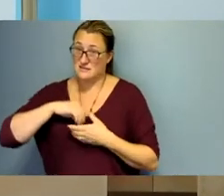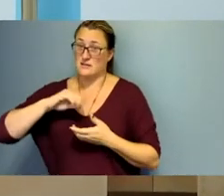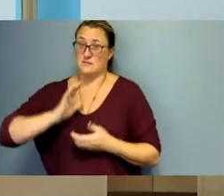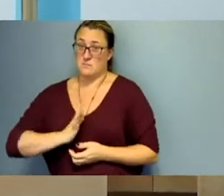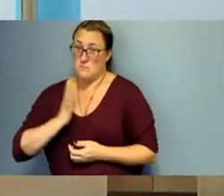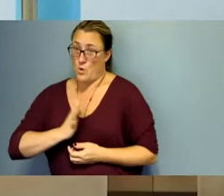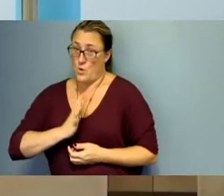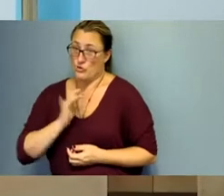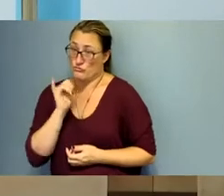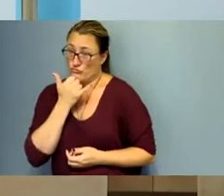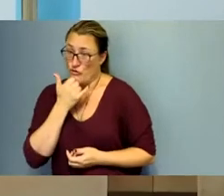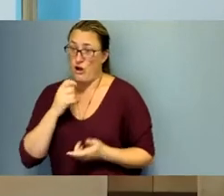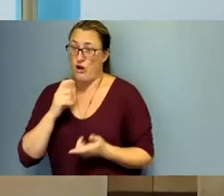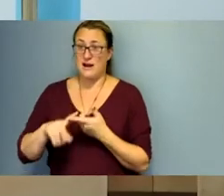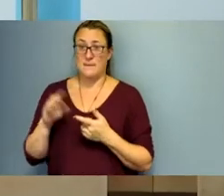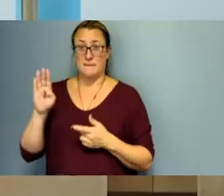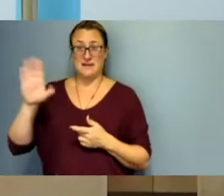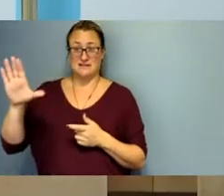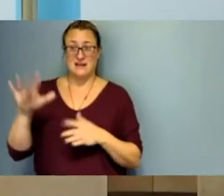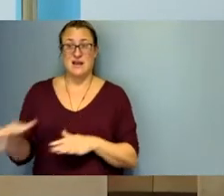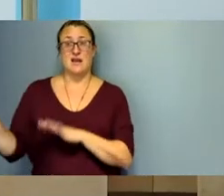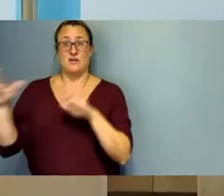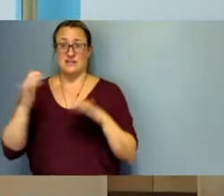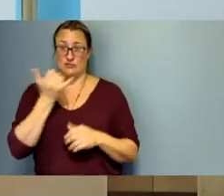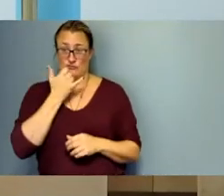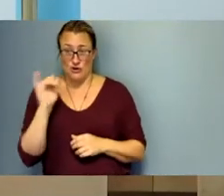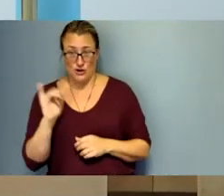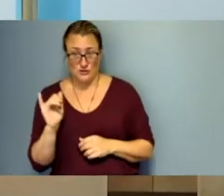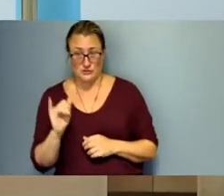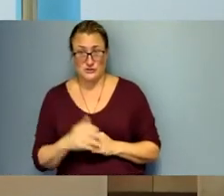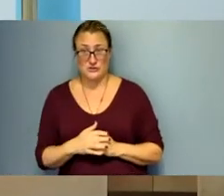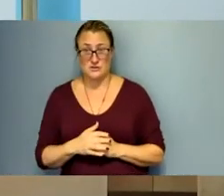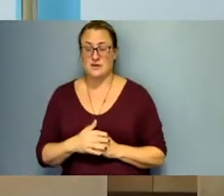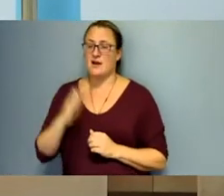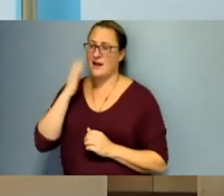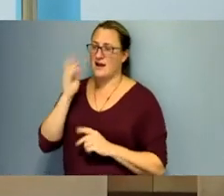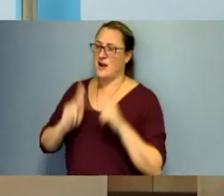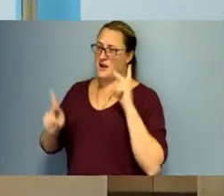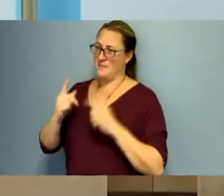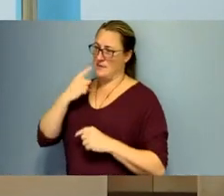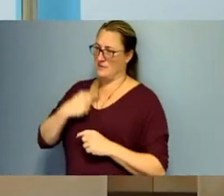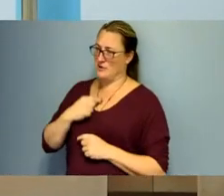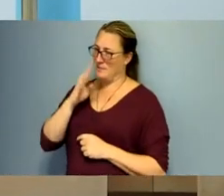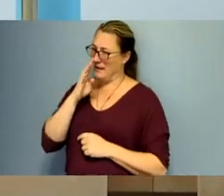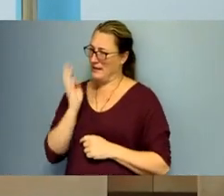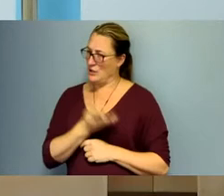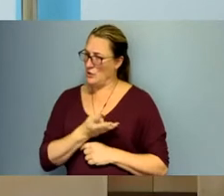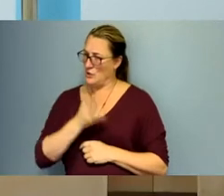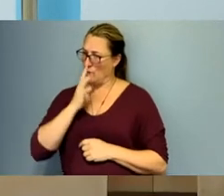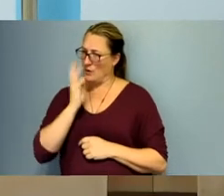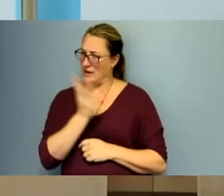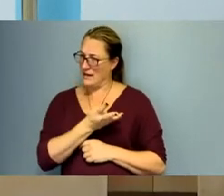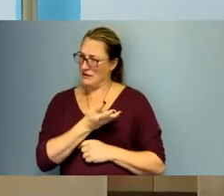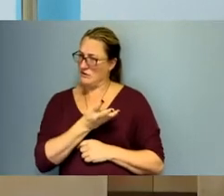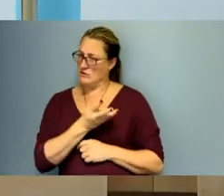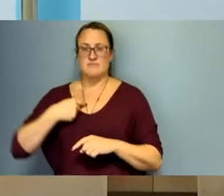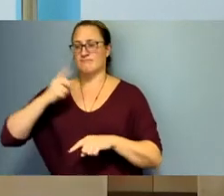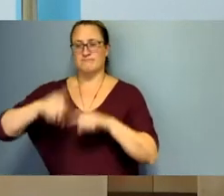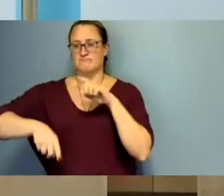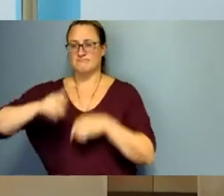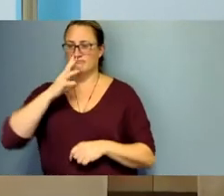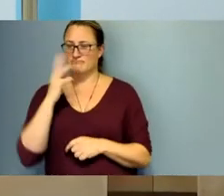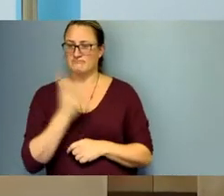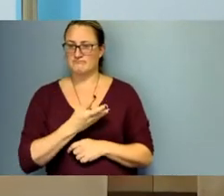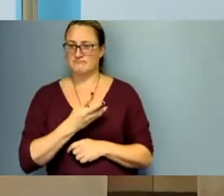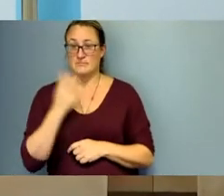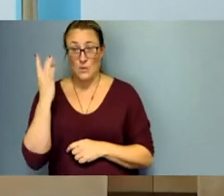i am going to start to knock them down because even though people have advised us just ignore them just ignore them when they lie i'm not going to do that because